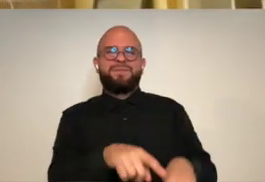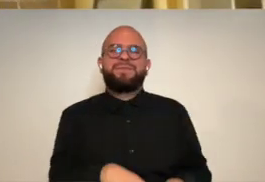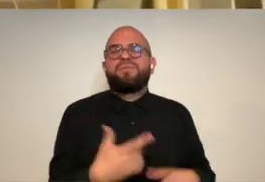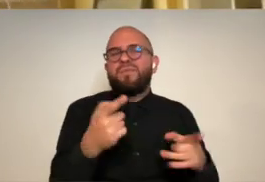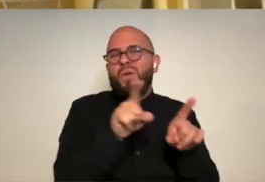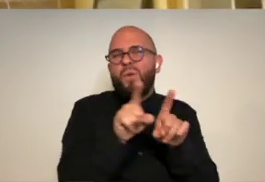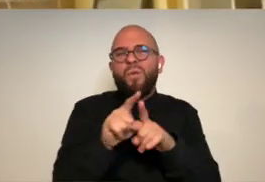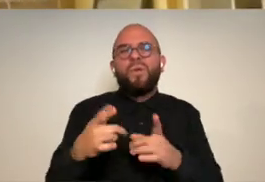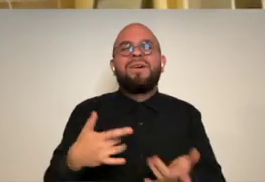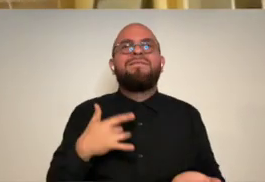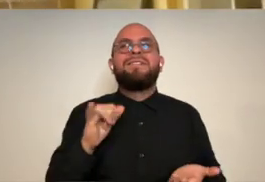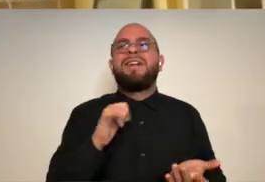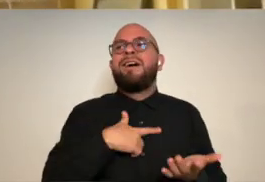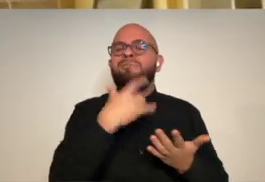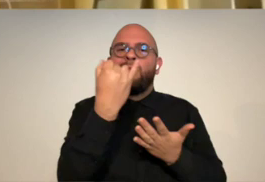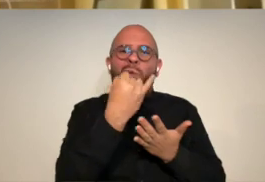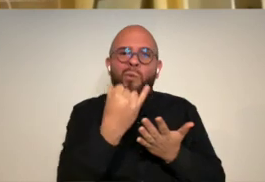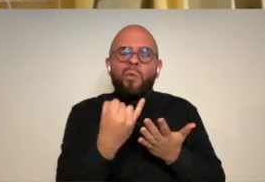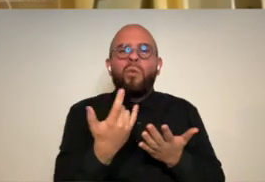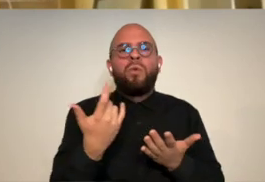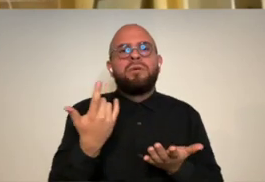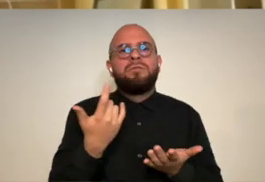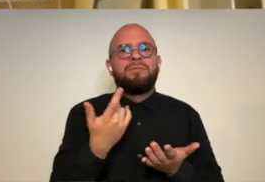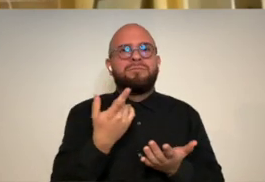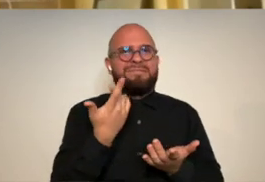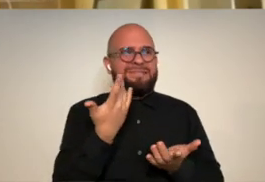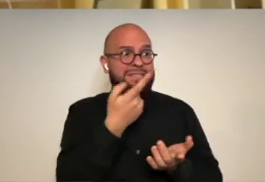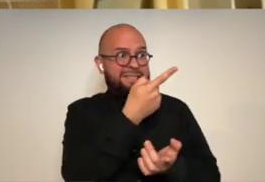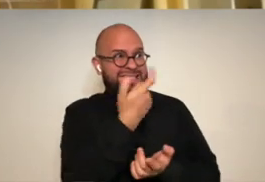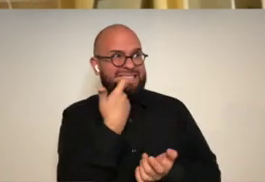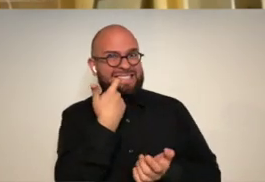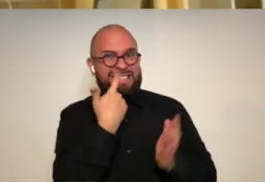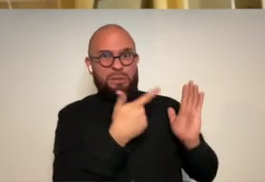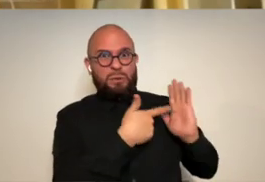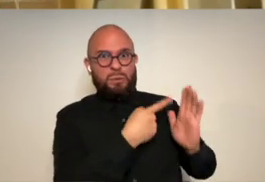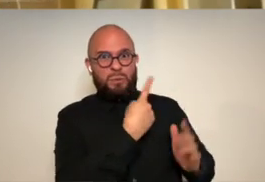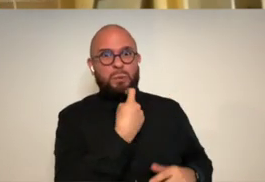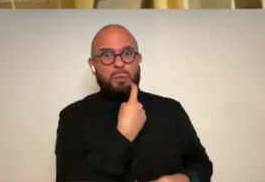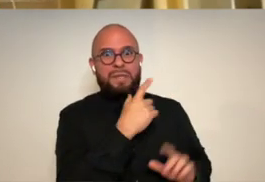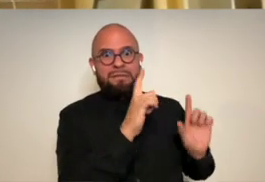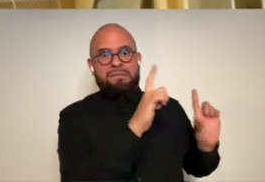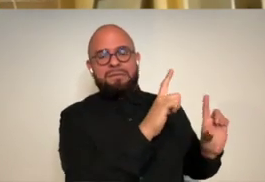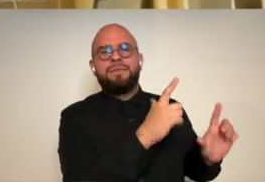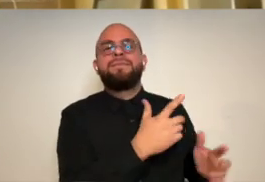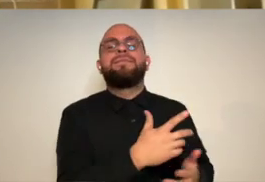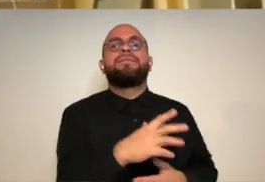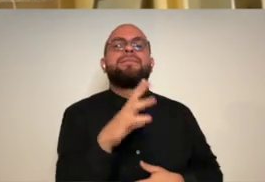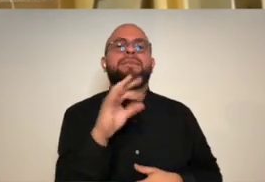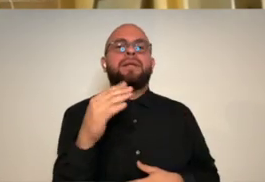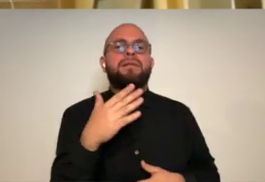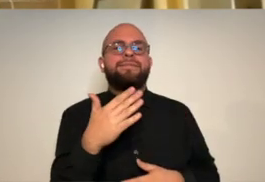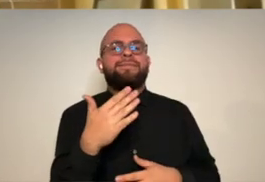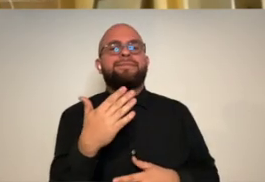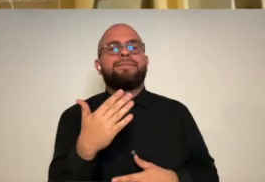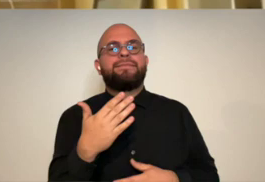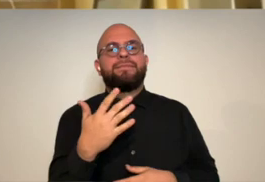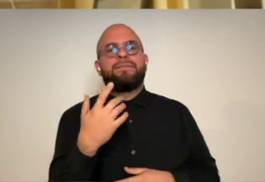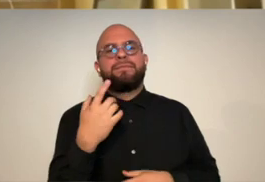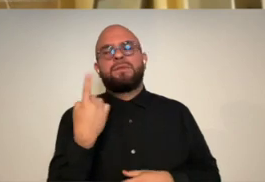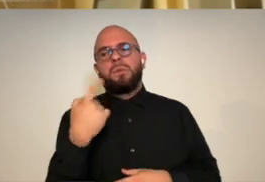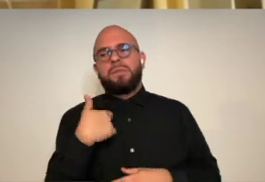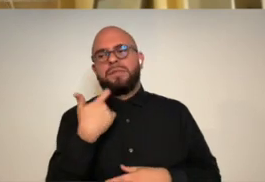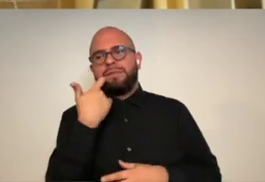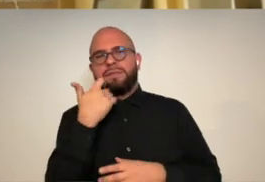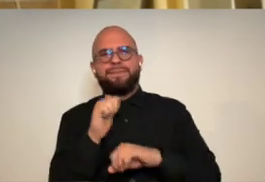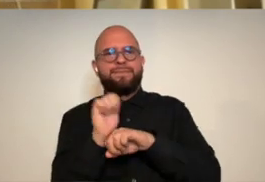that's i think one of the things too like with the artwork that i'm that these the pieces that you just showed um the red ones and